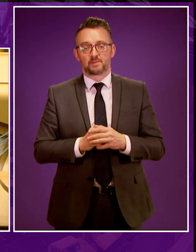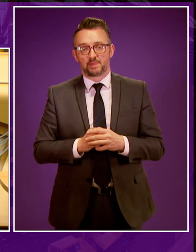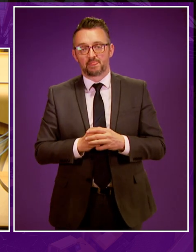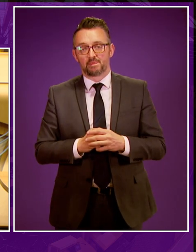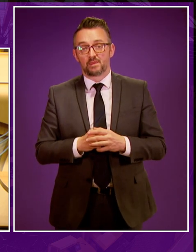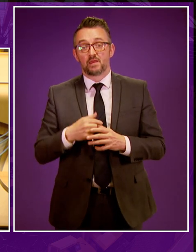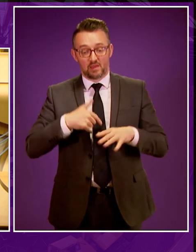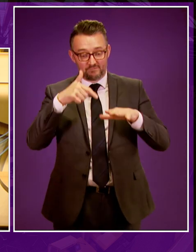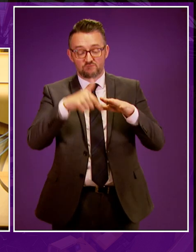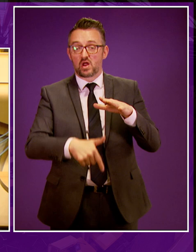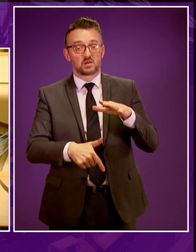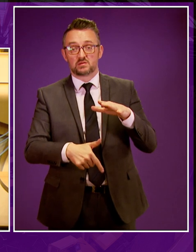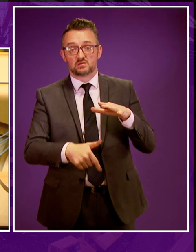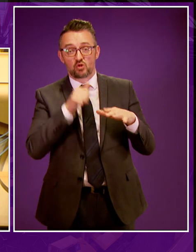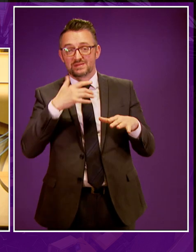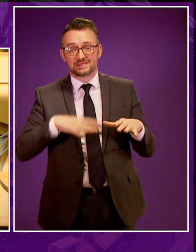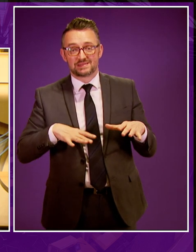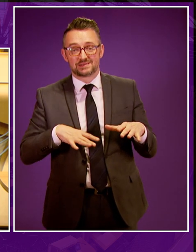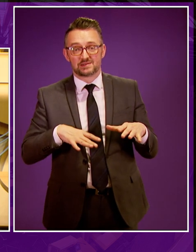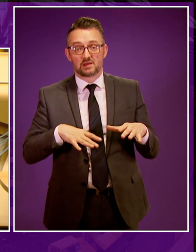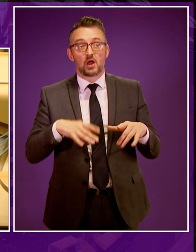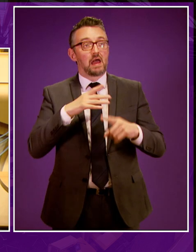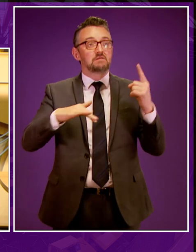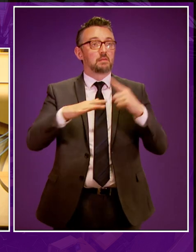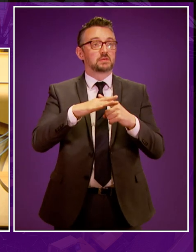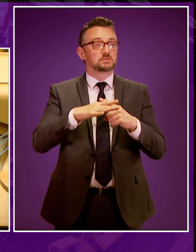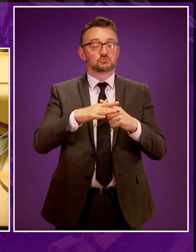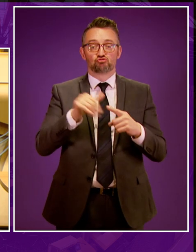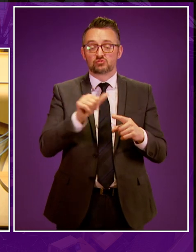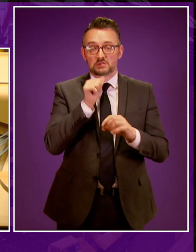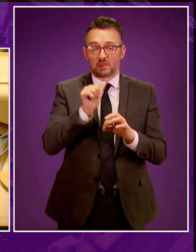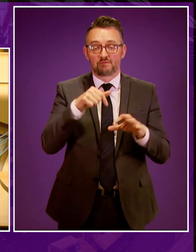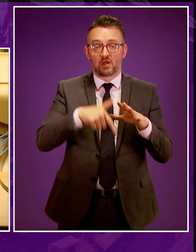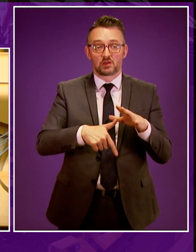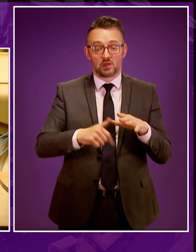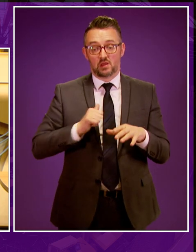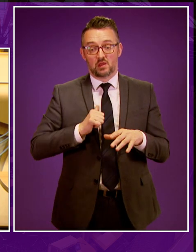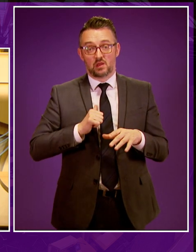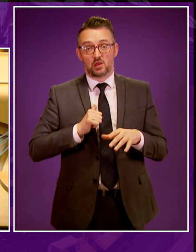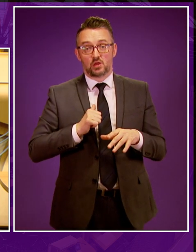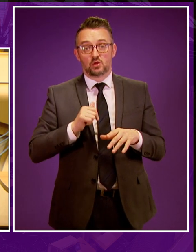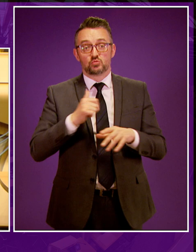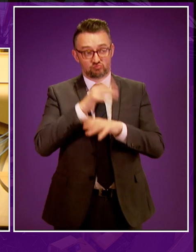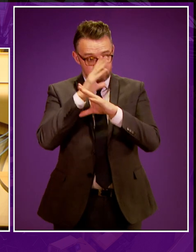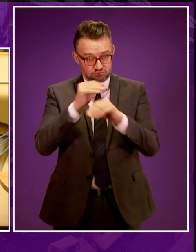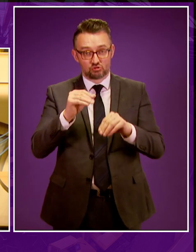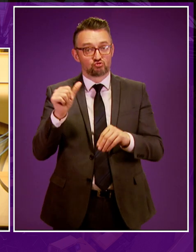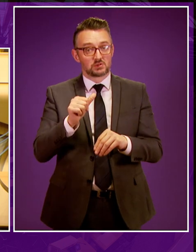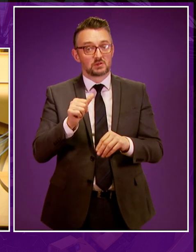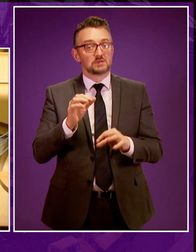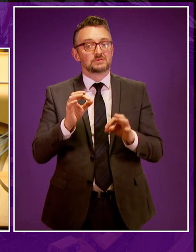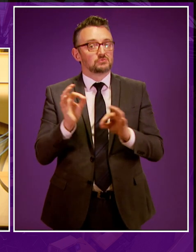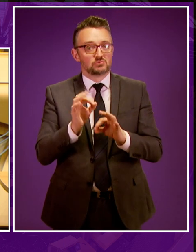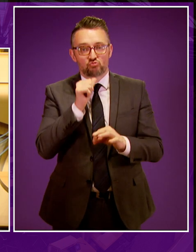We don't need to frack. For the good of the environment, we should not frack. In a few minutes' time, let's make it clear Scotland will not